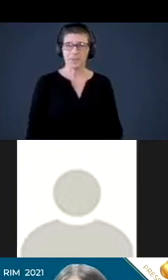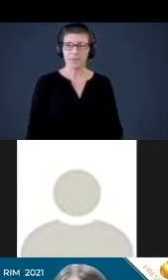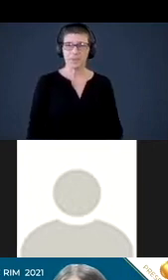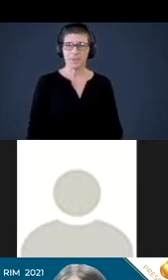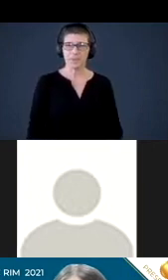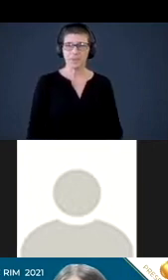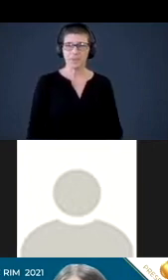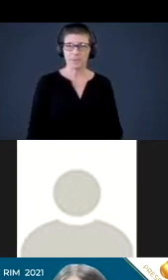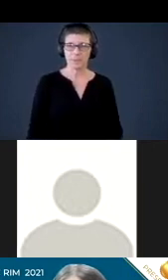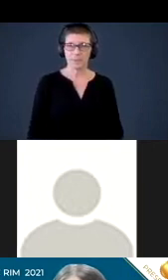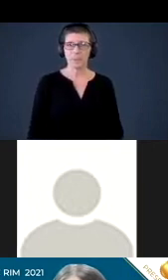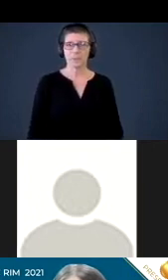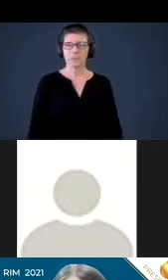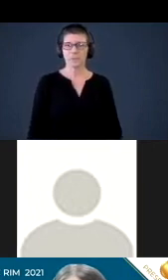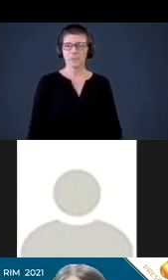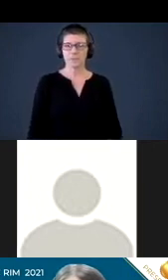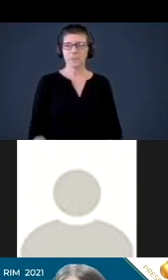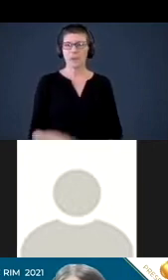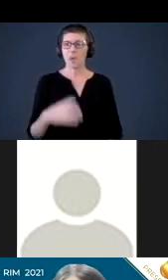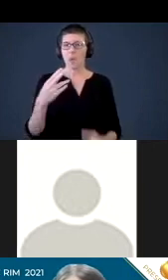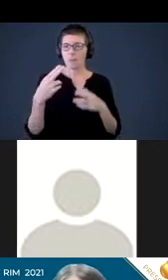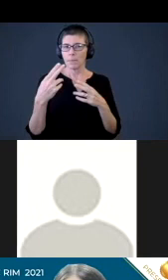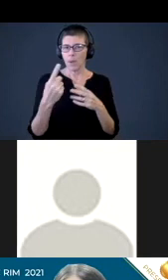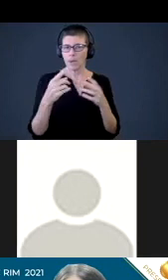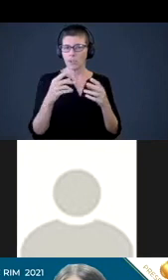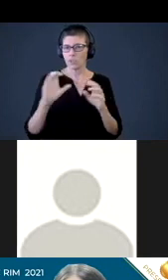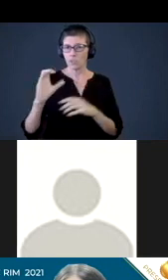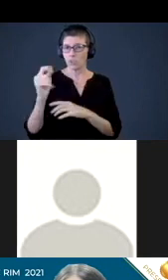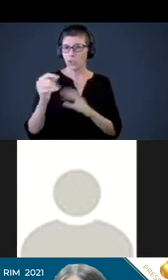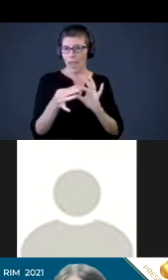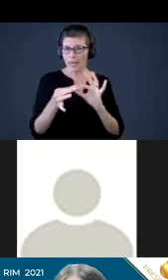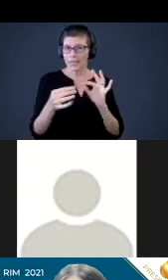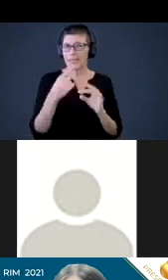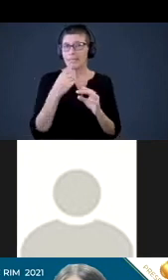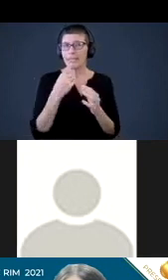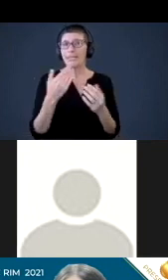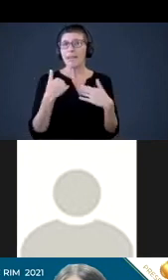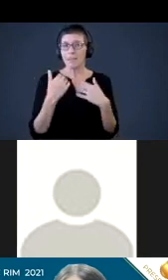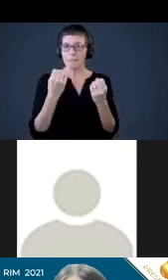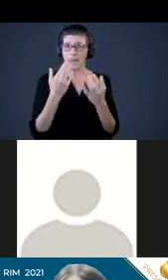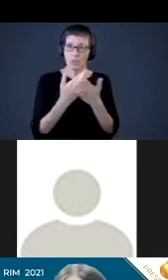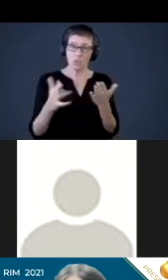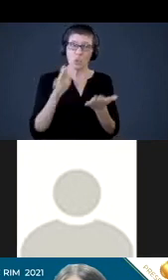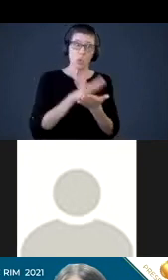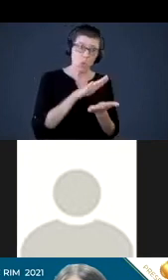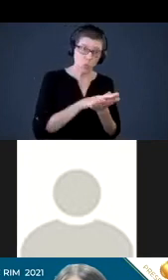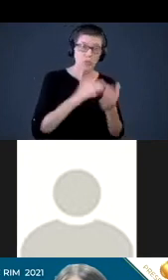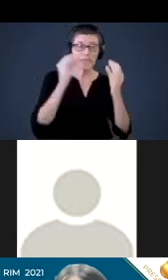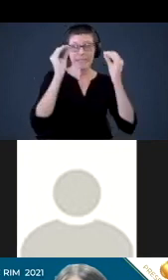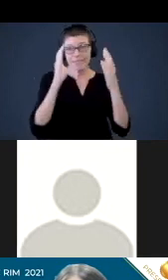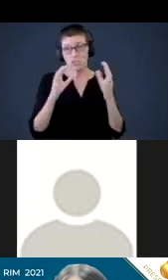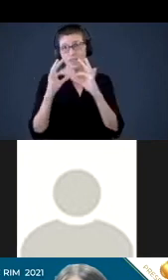And then one mentioned what in the chat box was your website has many resources that schools, teachers and families can use.